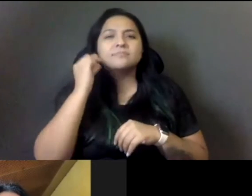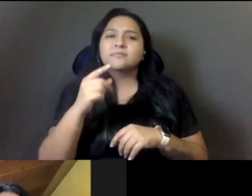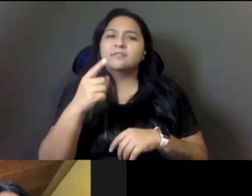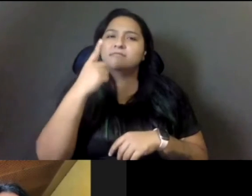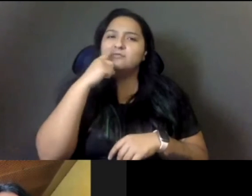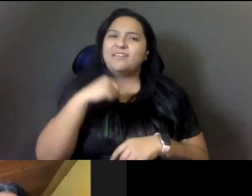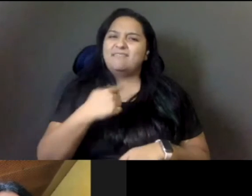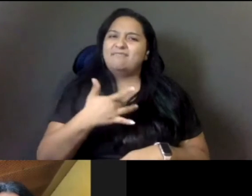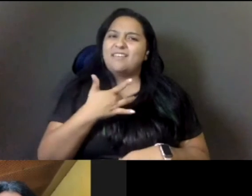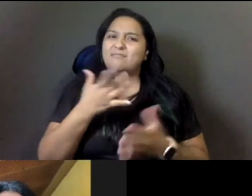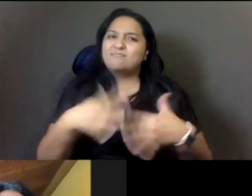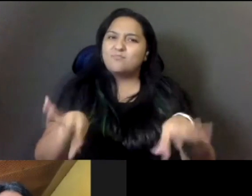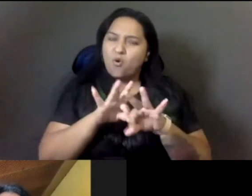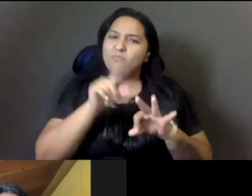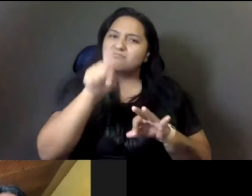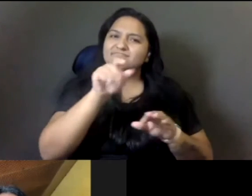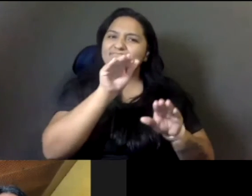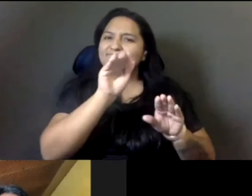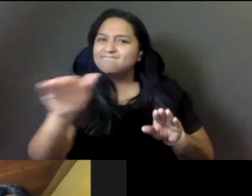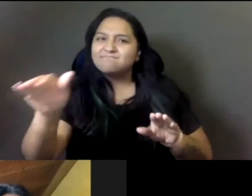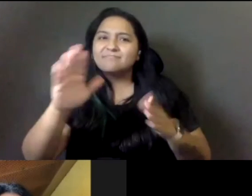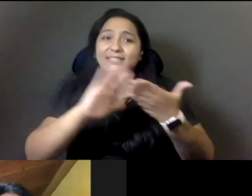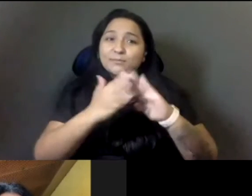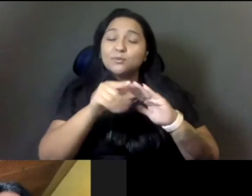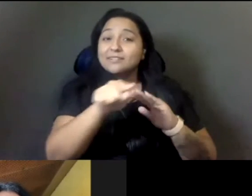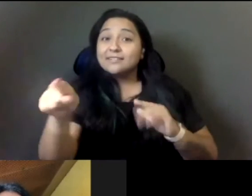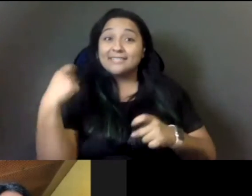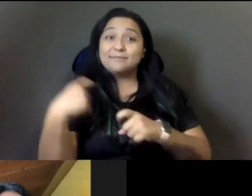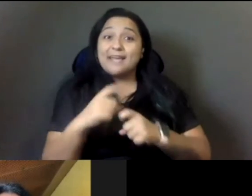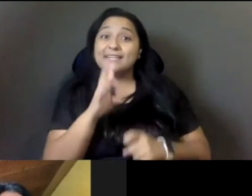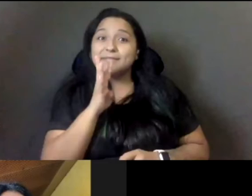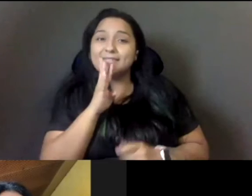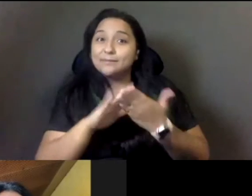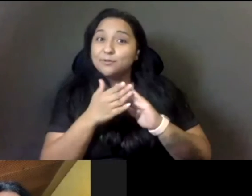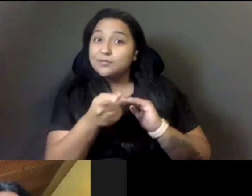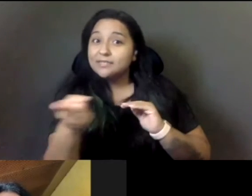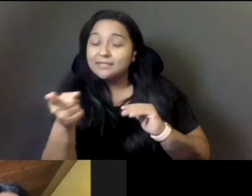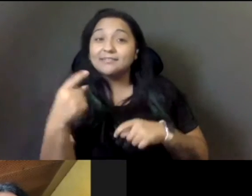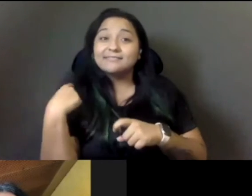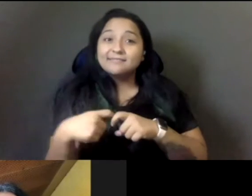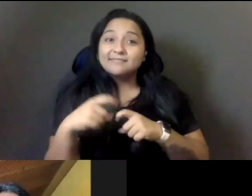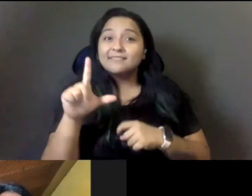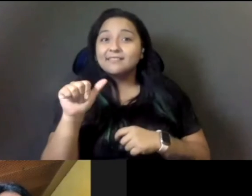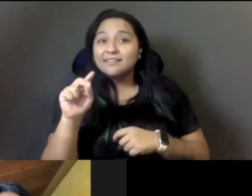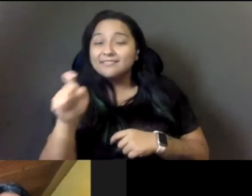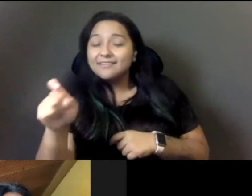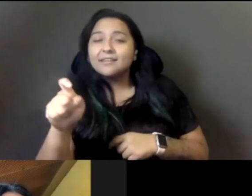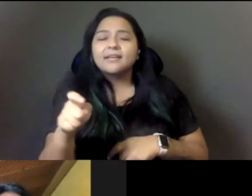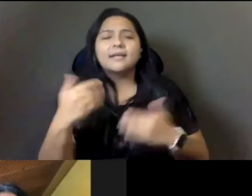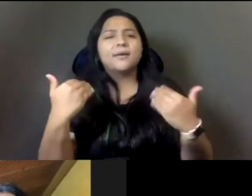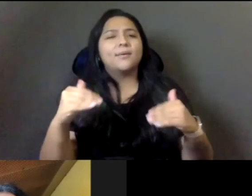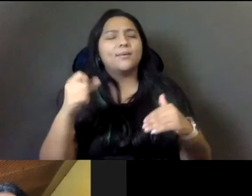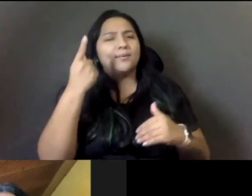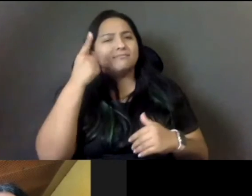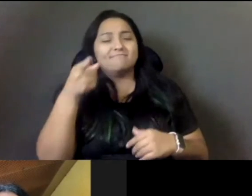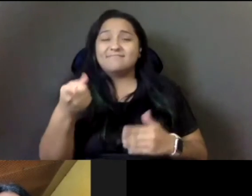with our communities that speak in Spanish too, because Latin communities have been extremely impacted by the COVID-19. We had a lot of